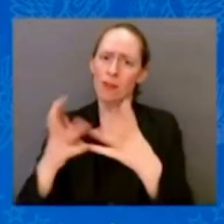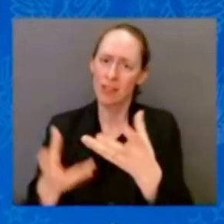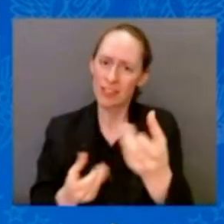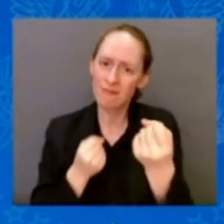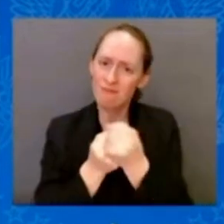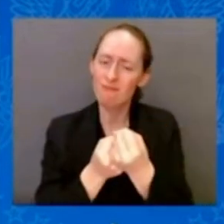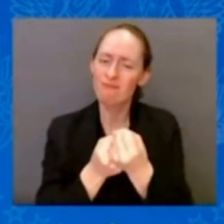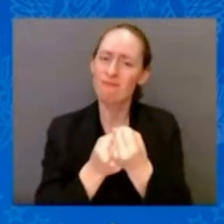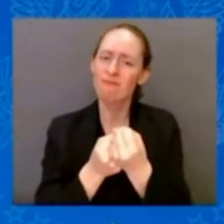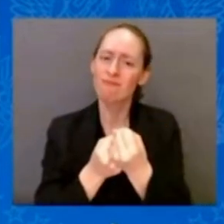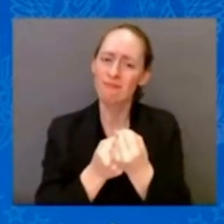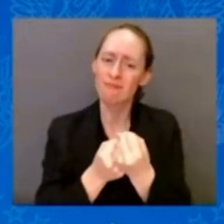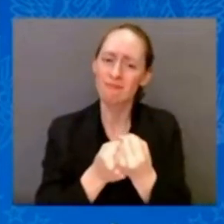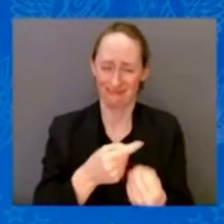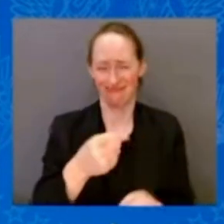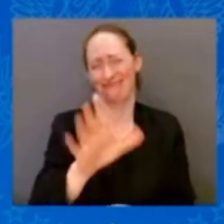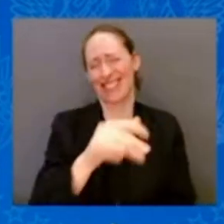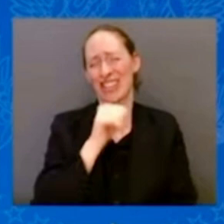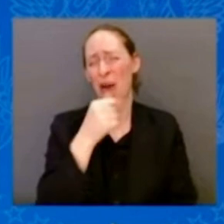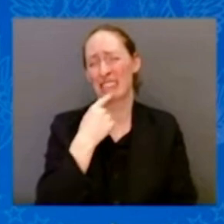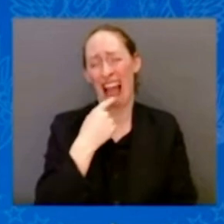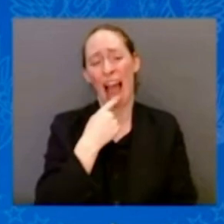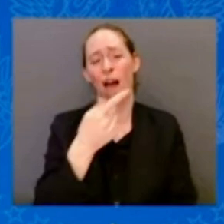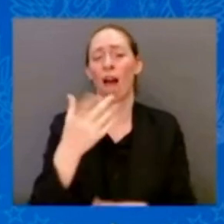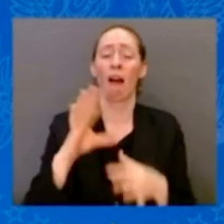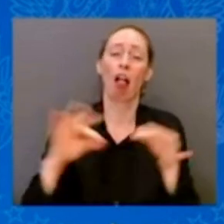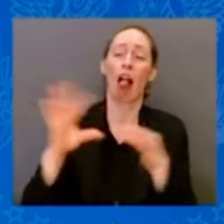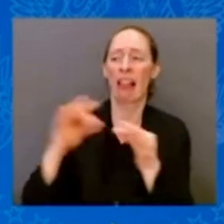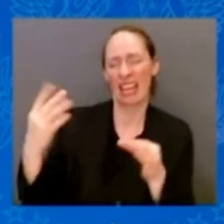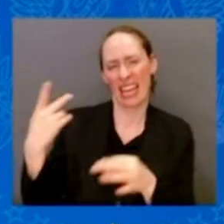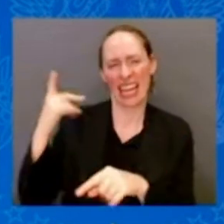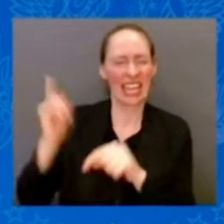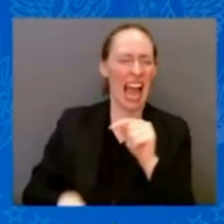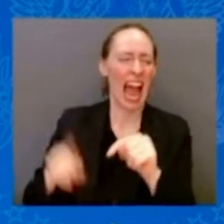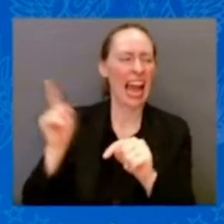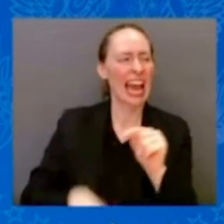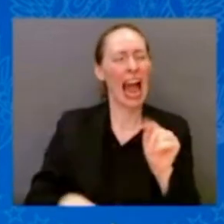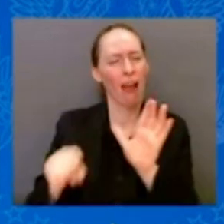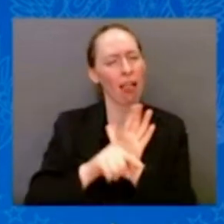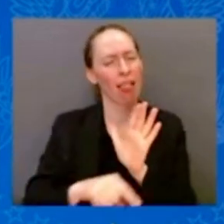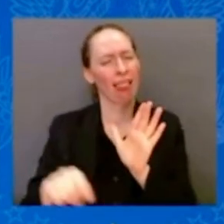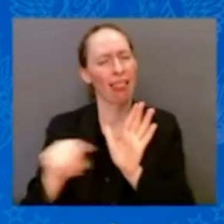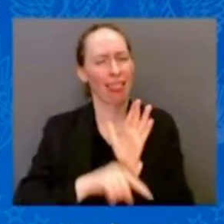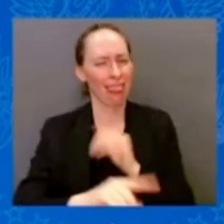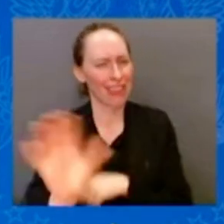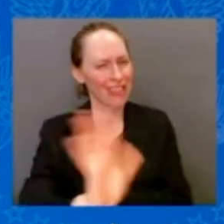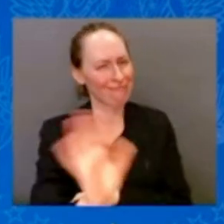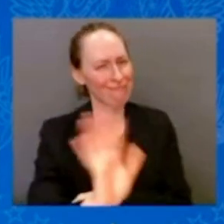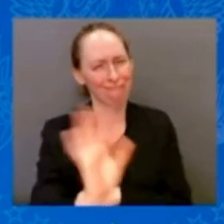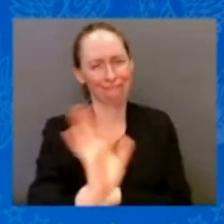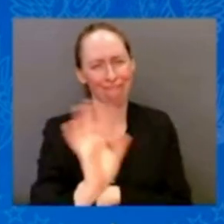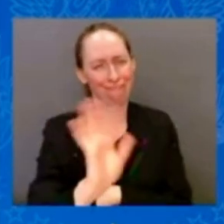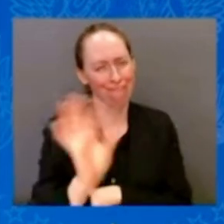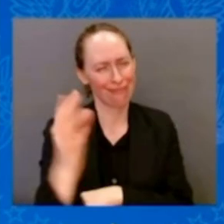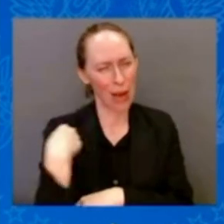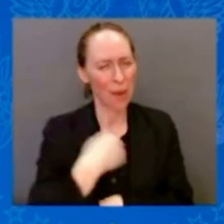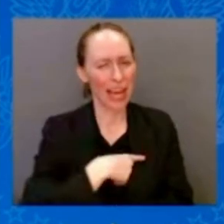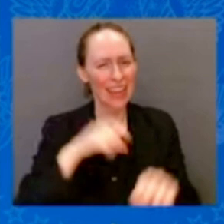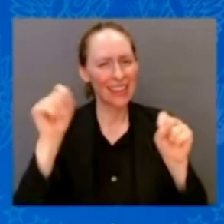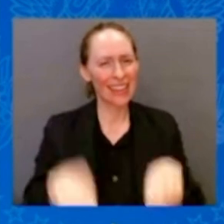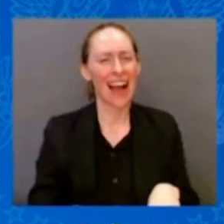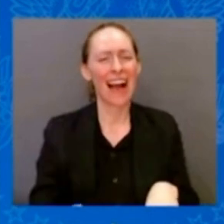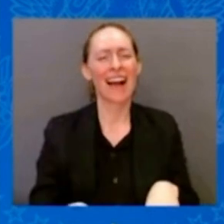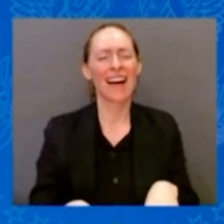Years ago, I wrote, and there was great consternation over it, but we reauthorized it again — the Violence Against Women Act, the Electoral Reform Act.